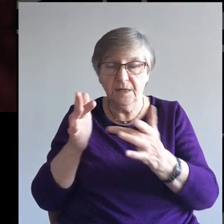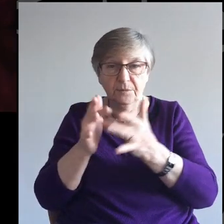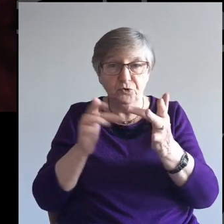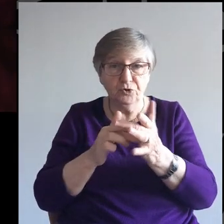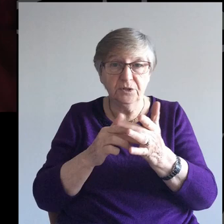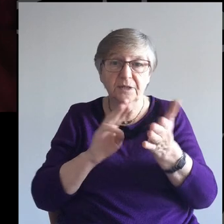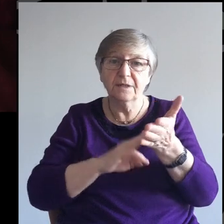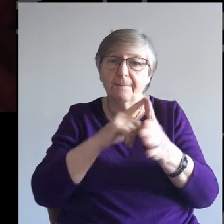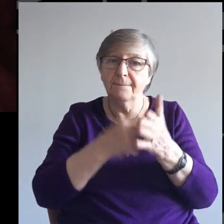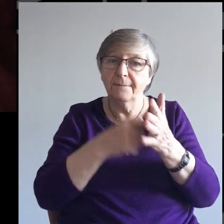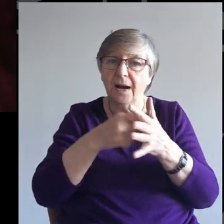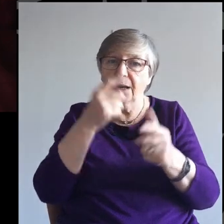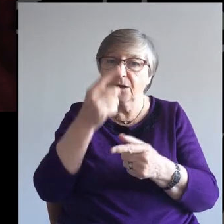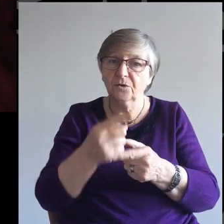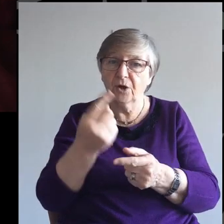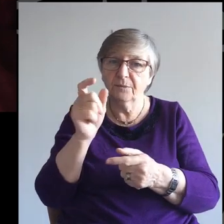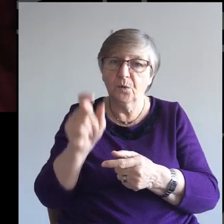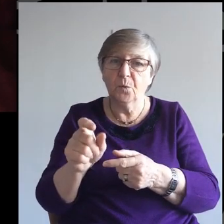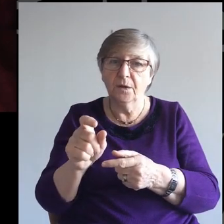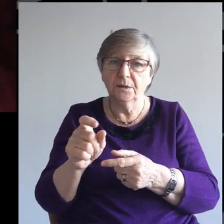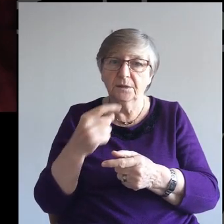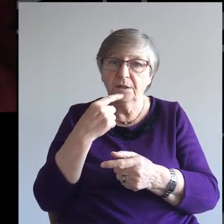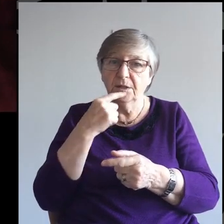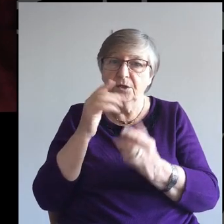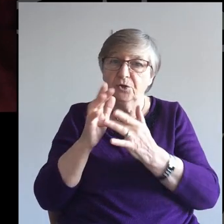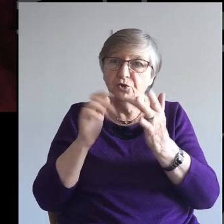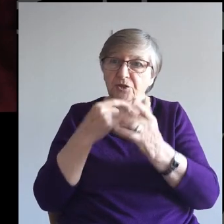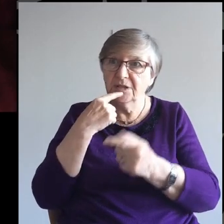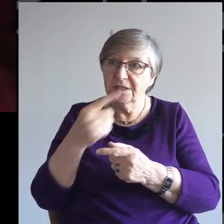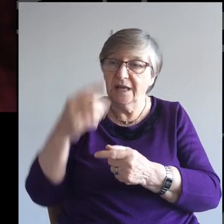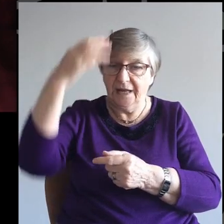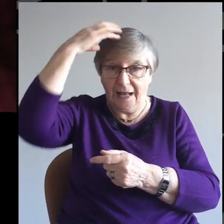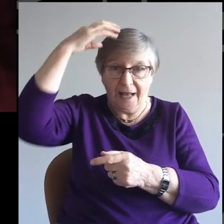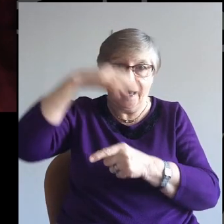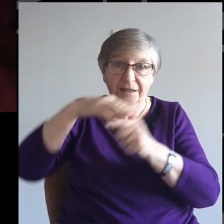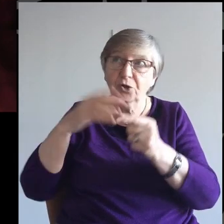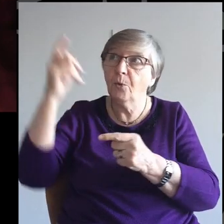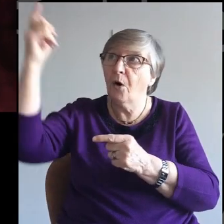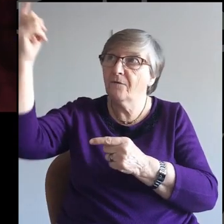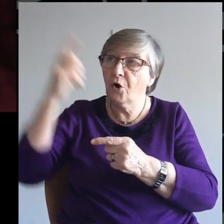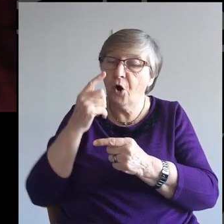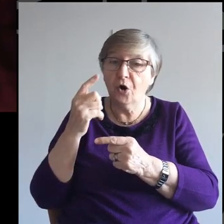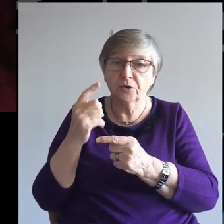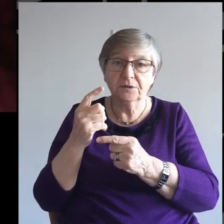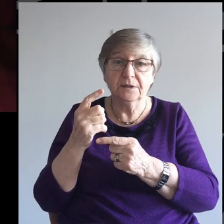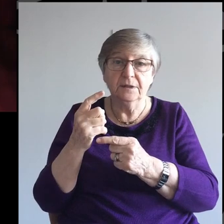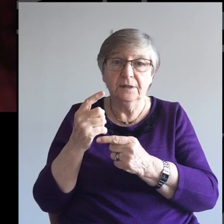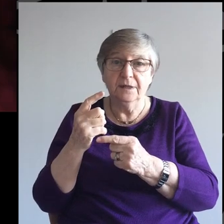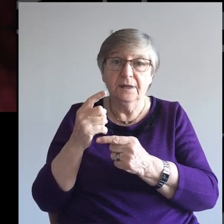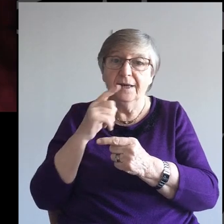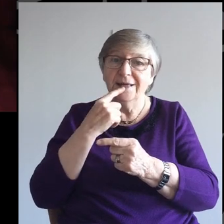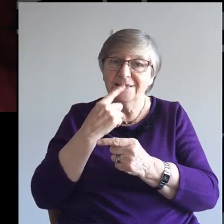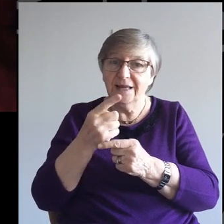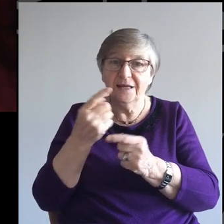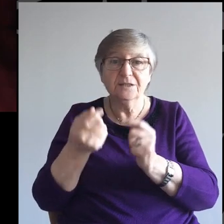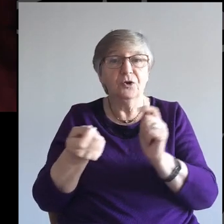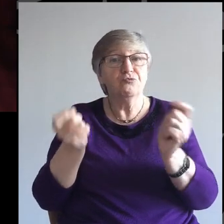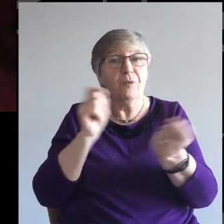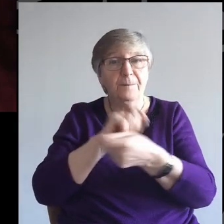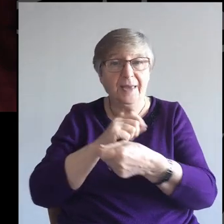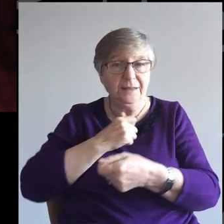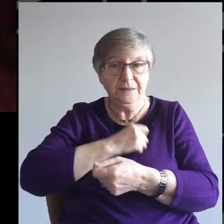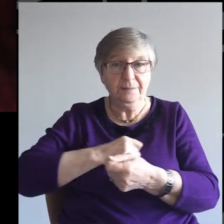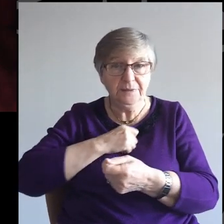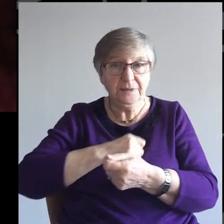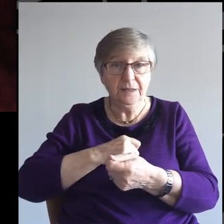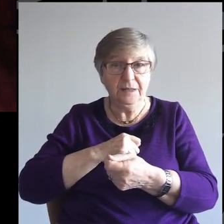Mark 1, for example, when Jesus announced that the kingdom of God has come near, he said, repent and believe there are things that we need to